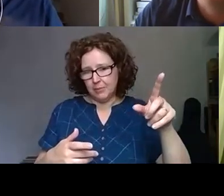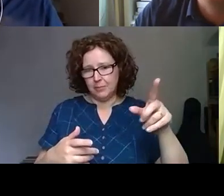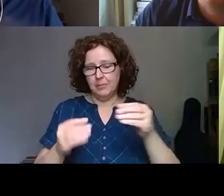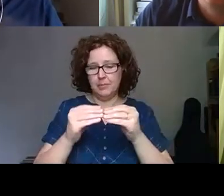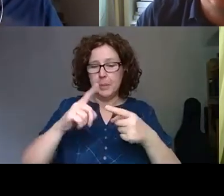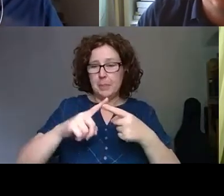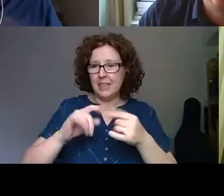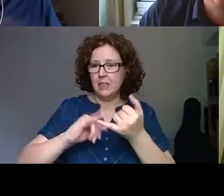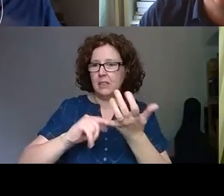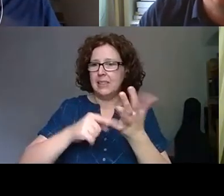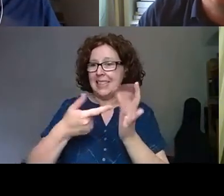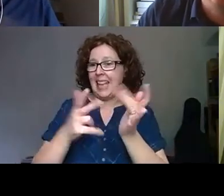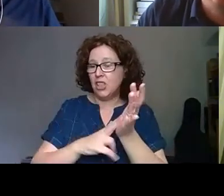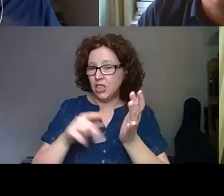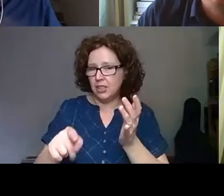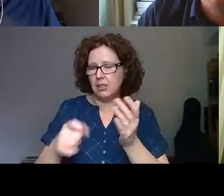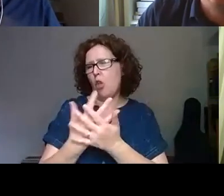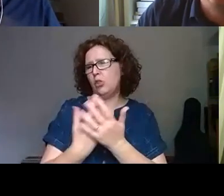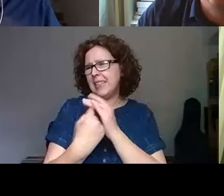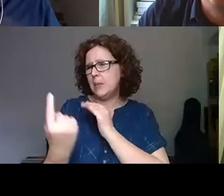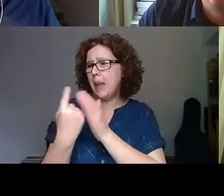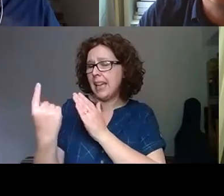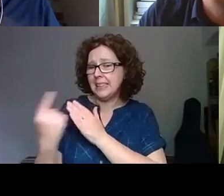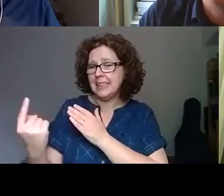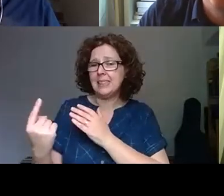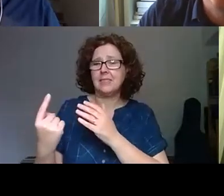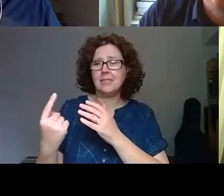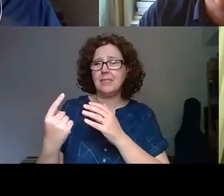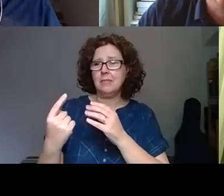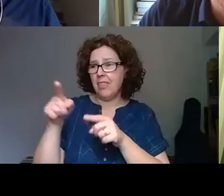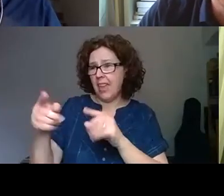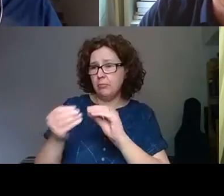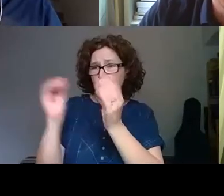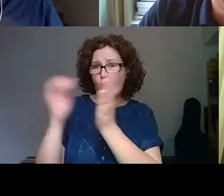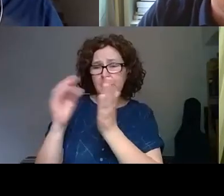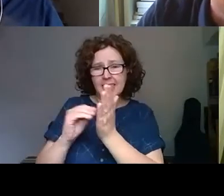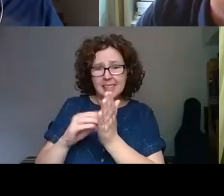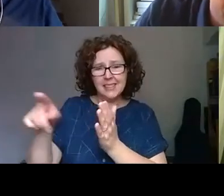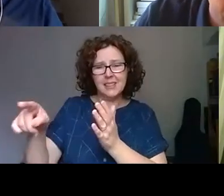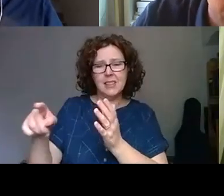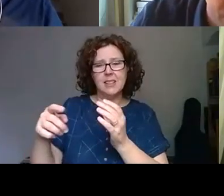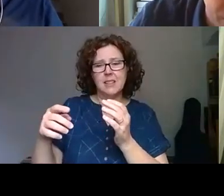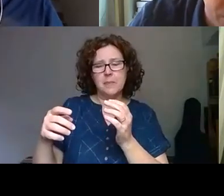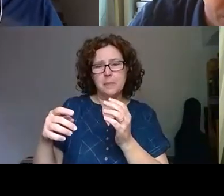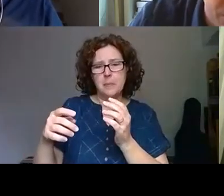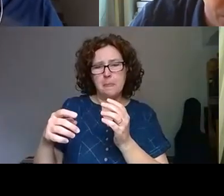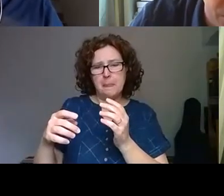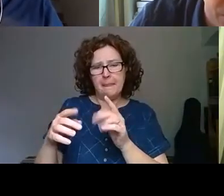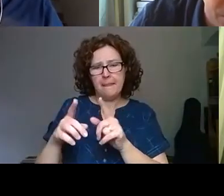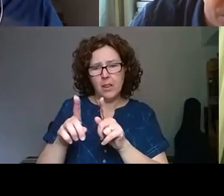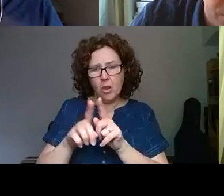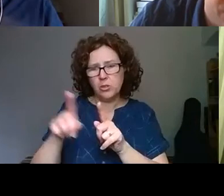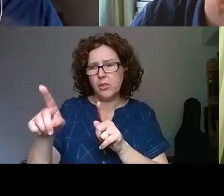There were tons of independent content producers, there they also have some critical content